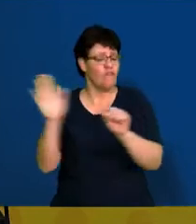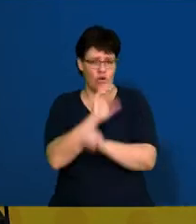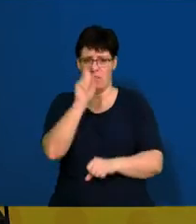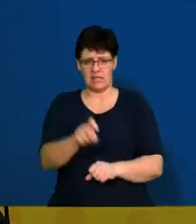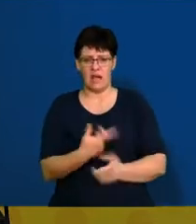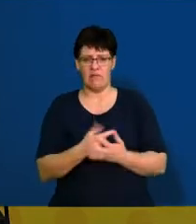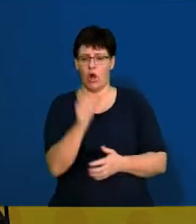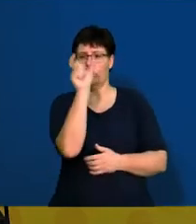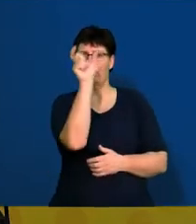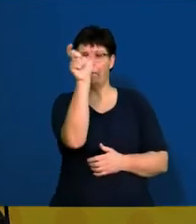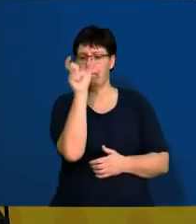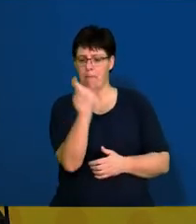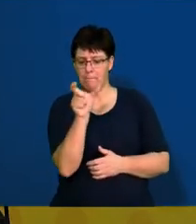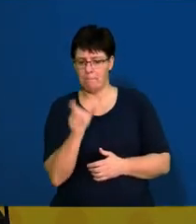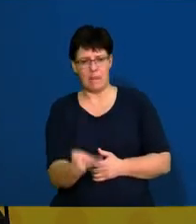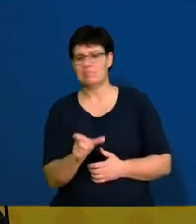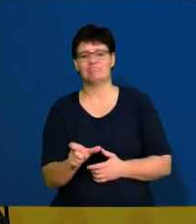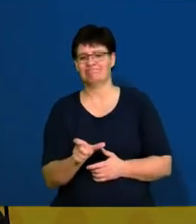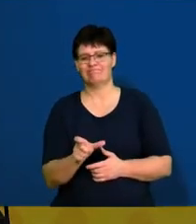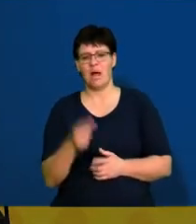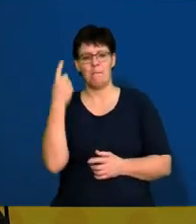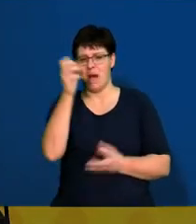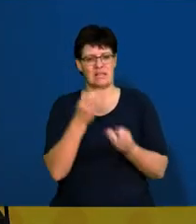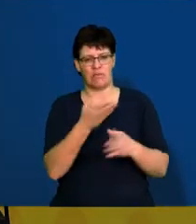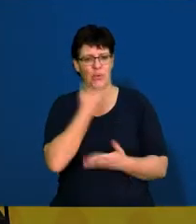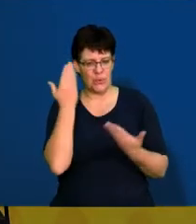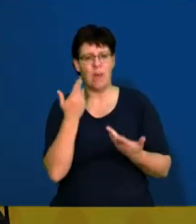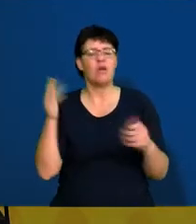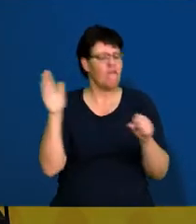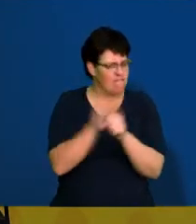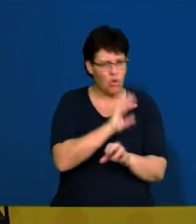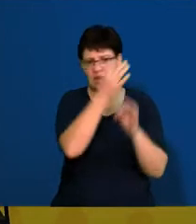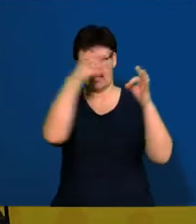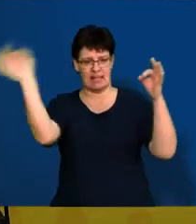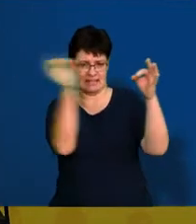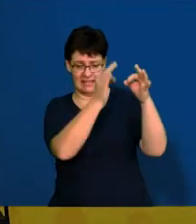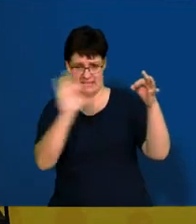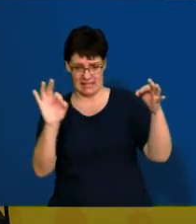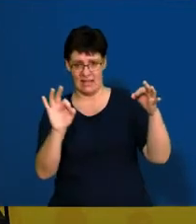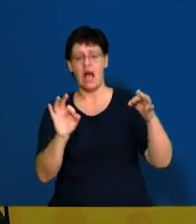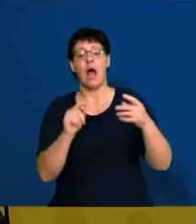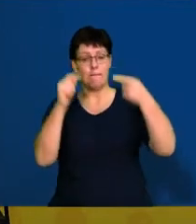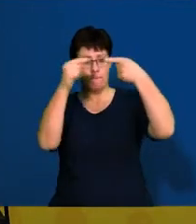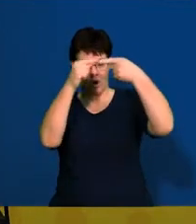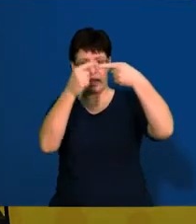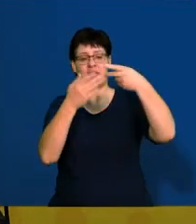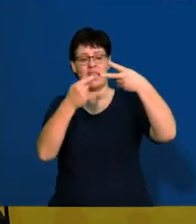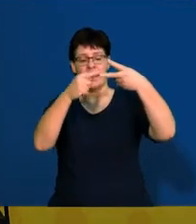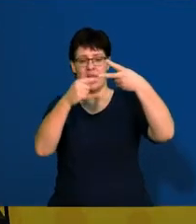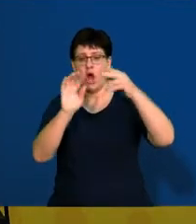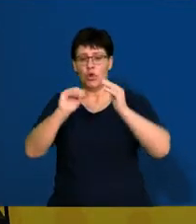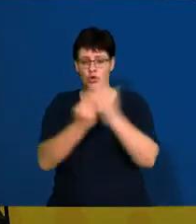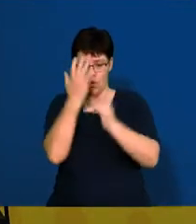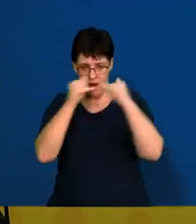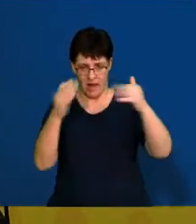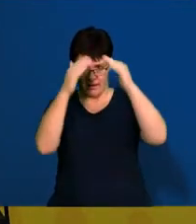just write a couple of words. Write it out in full sentences, each point on the new line underneath there.